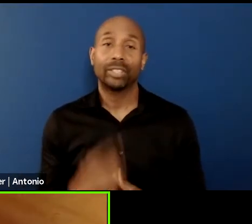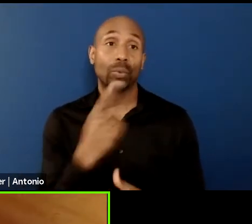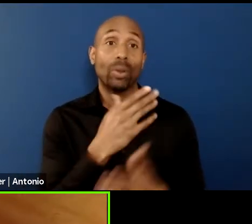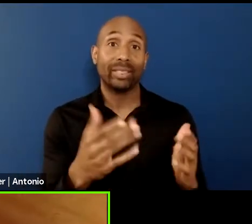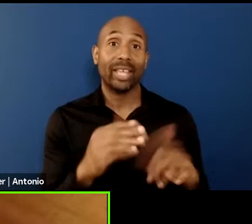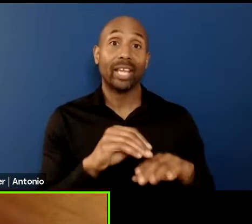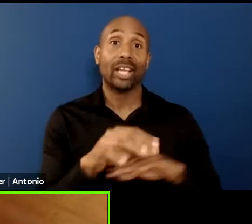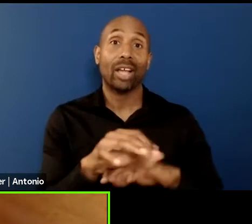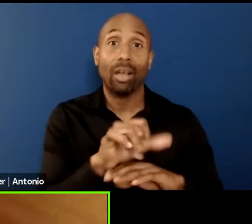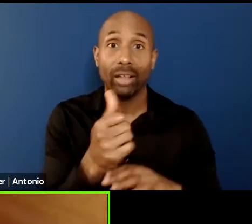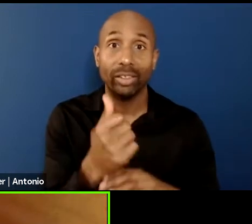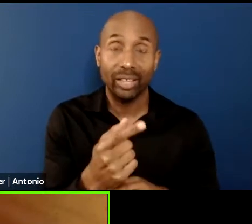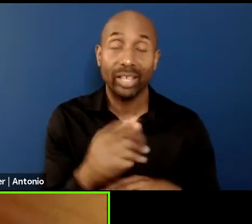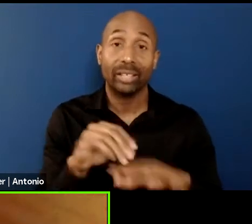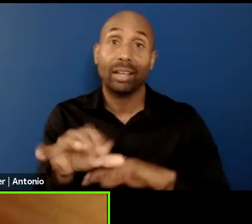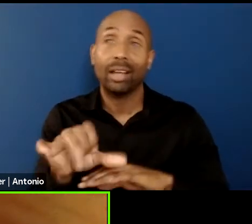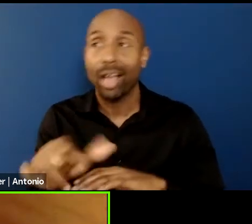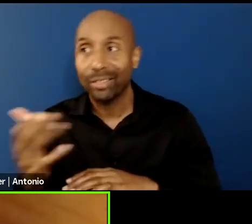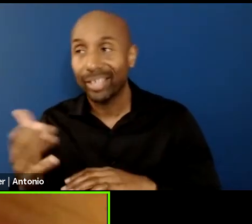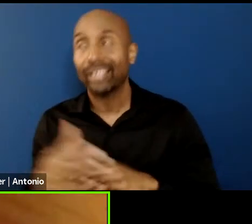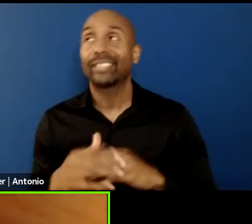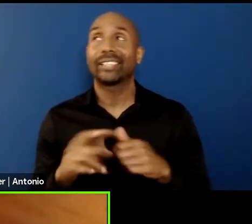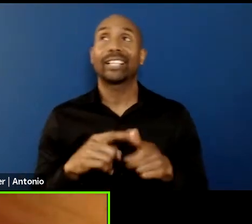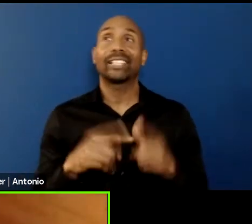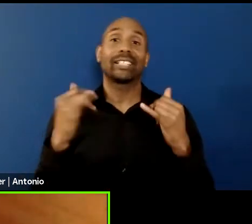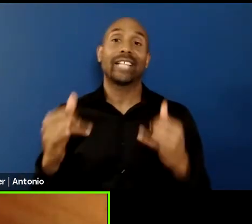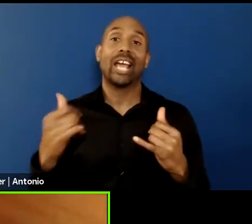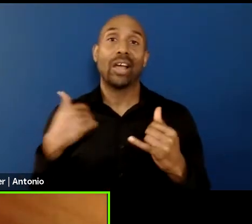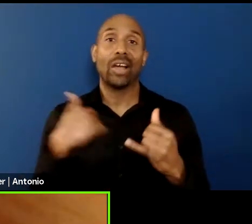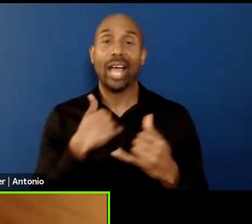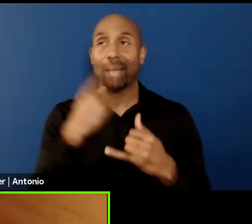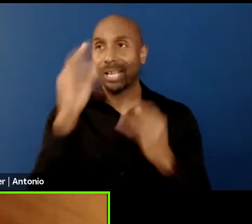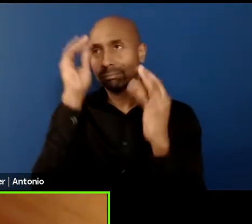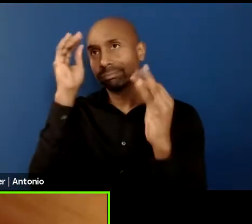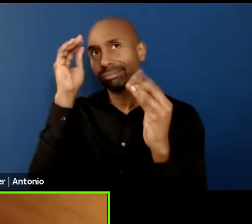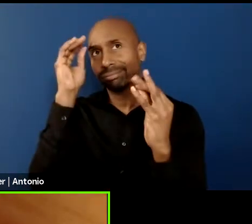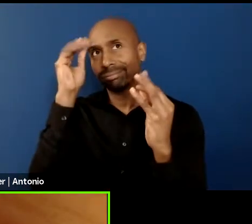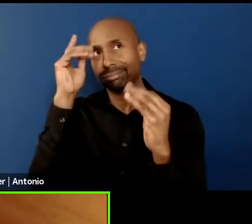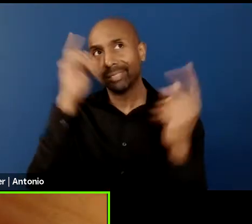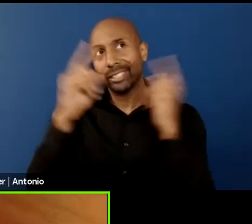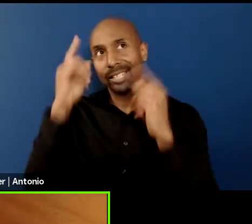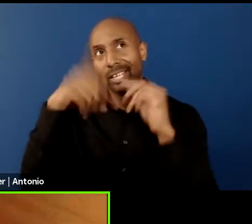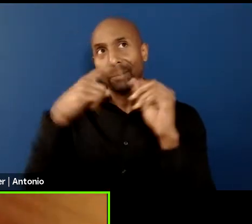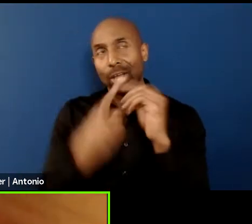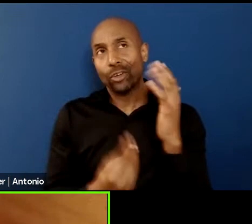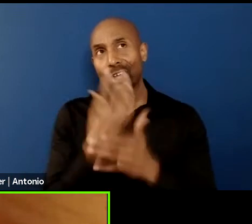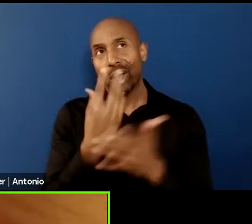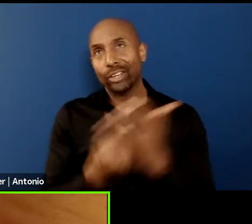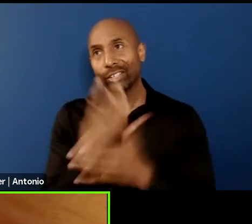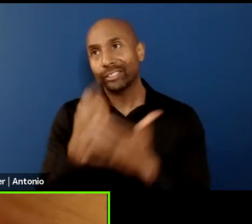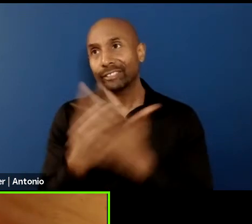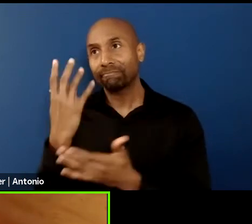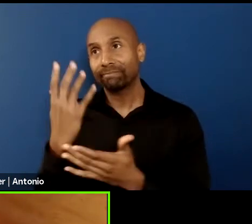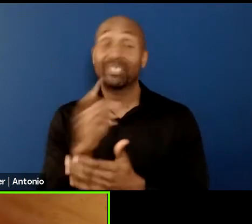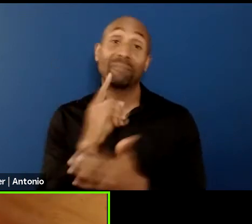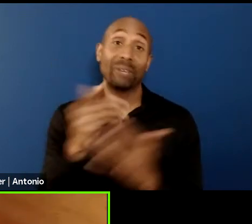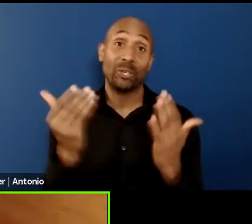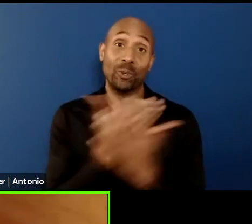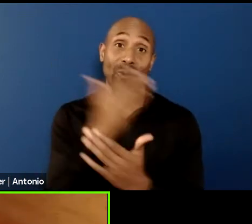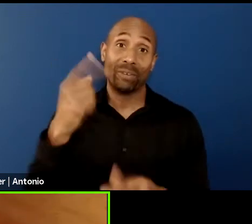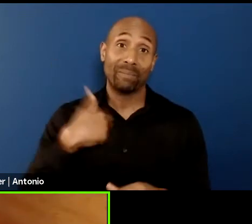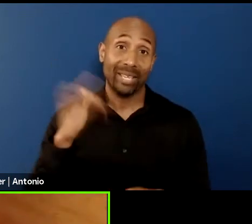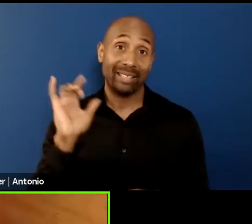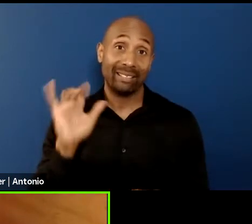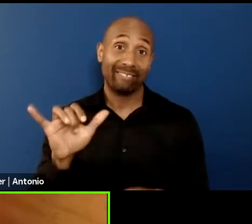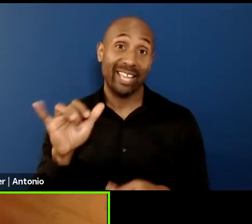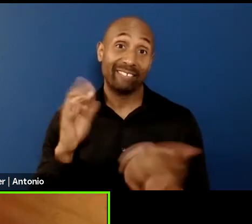now I'm totally merged with, with thinking of gardens and I, it's just very new for me, but, but